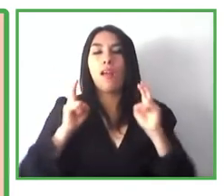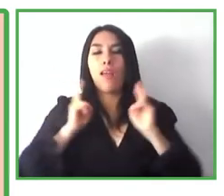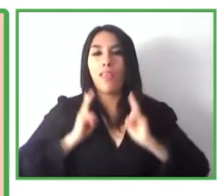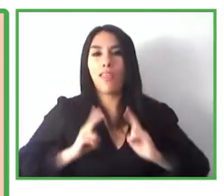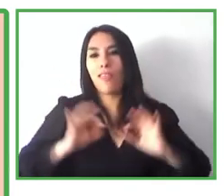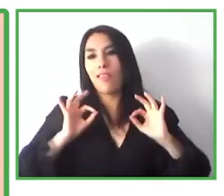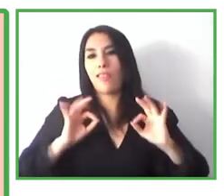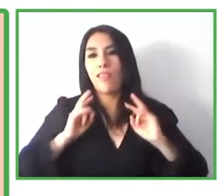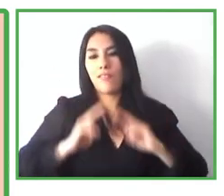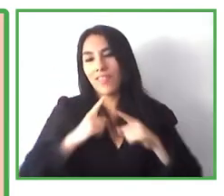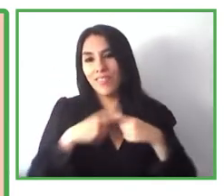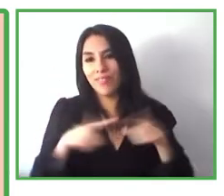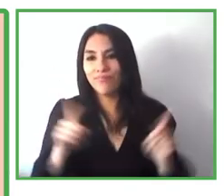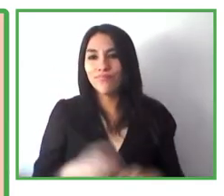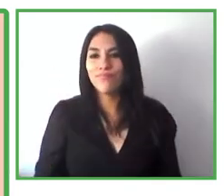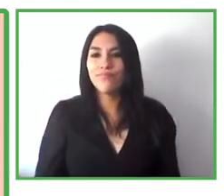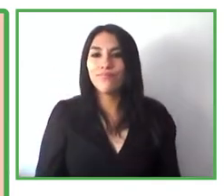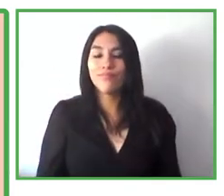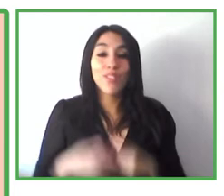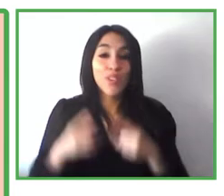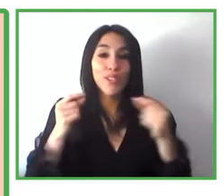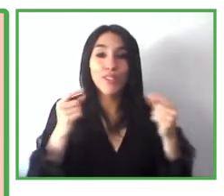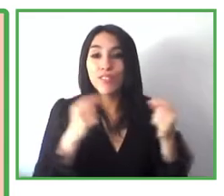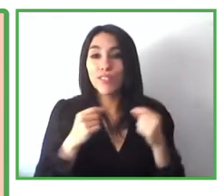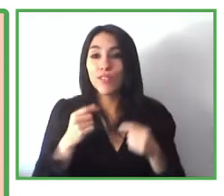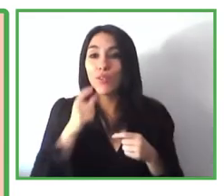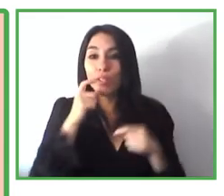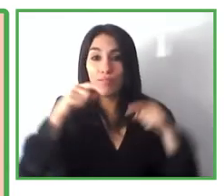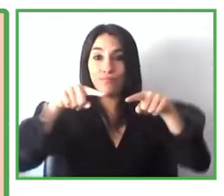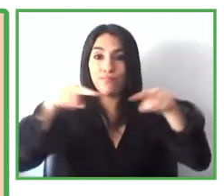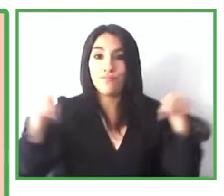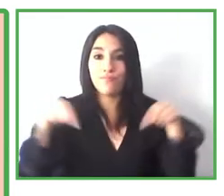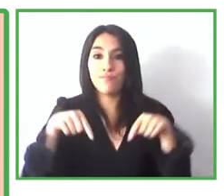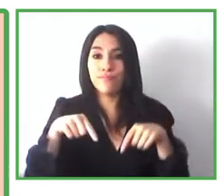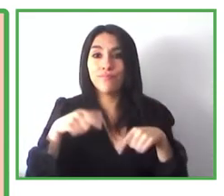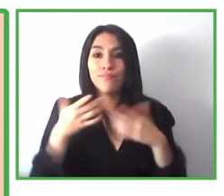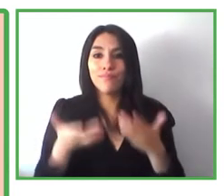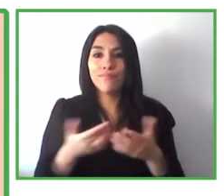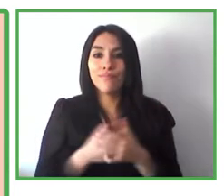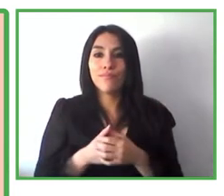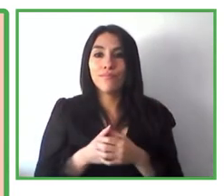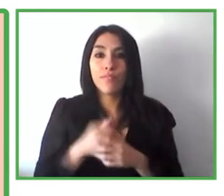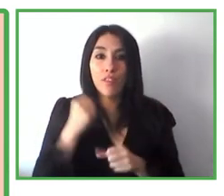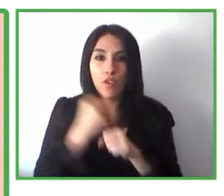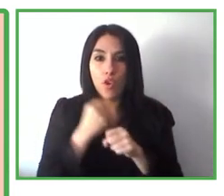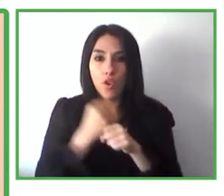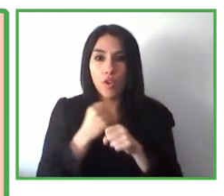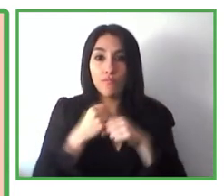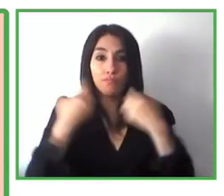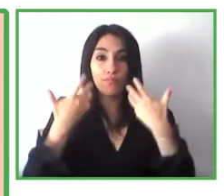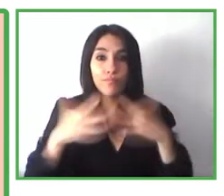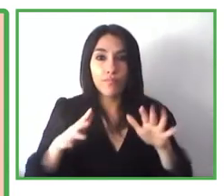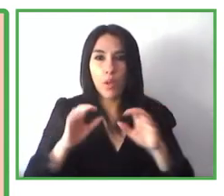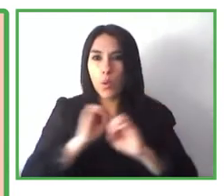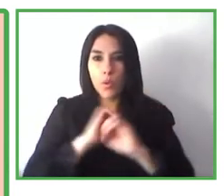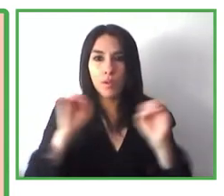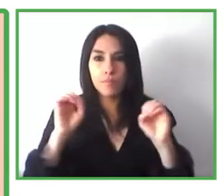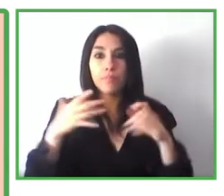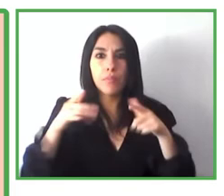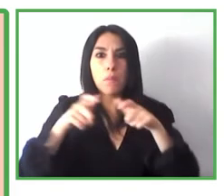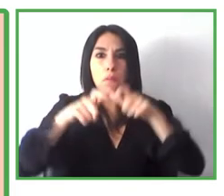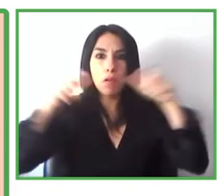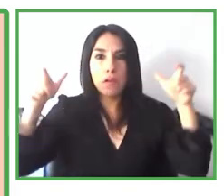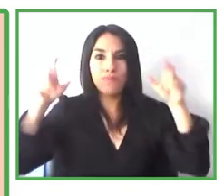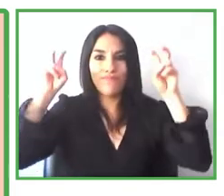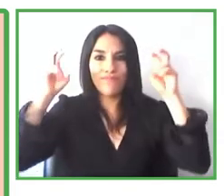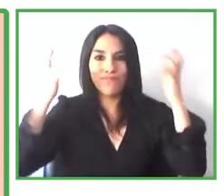the different solutions are in that space. And with this, I'm wrapping up, this is a way of working that we